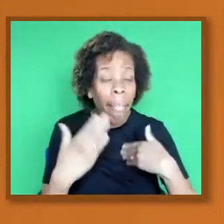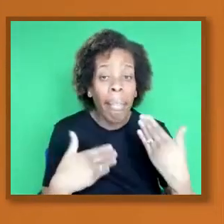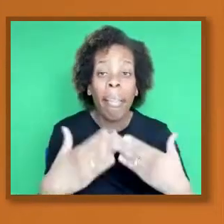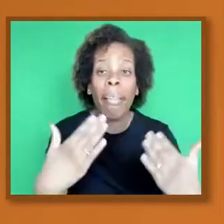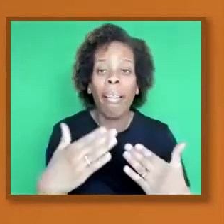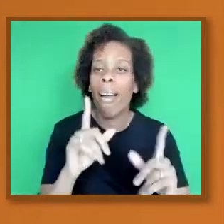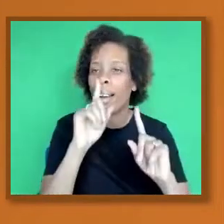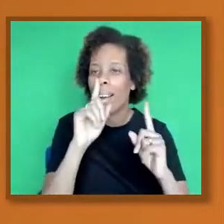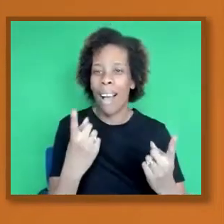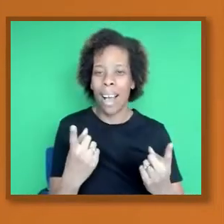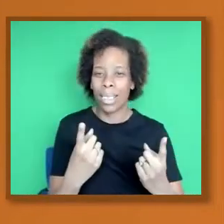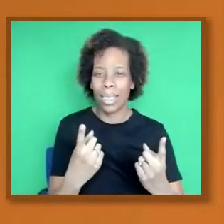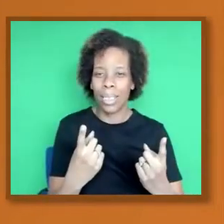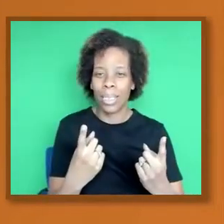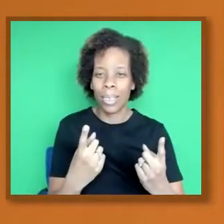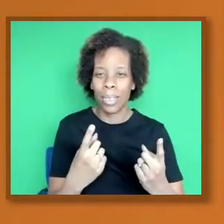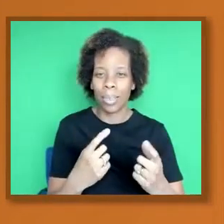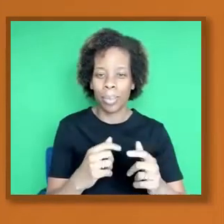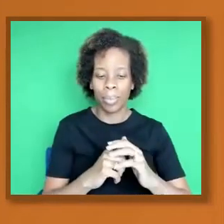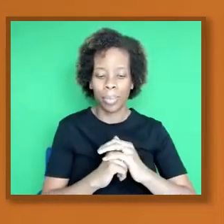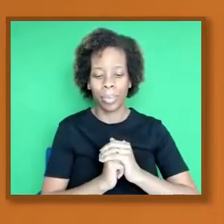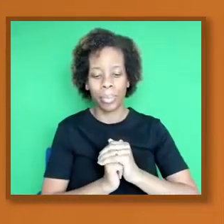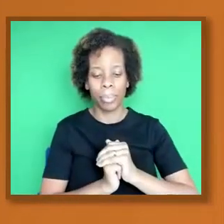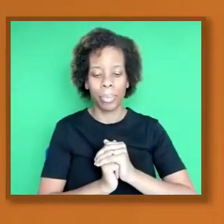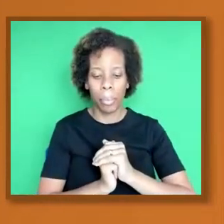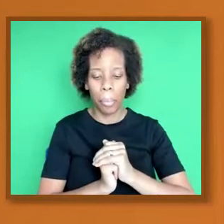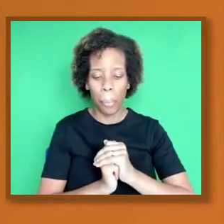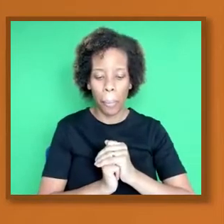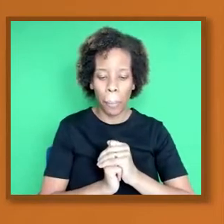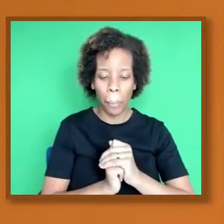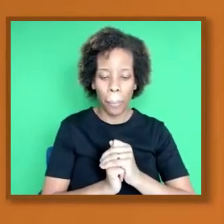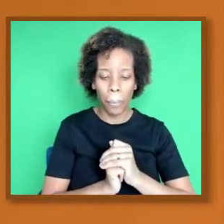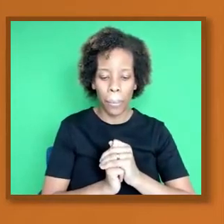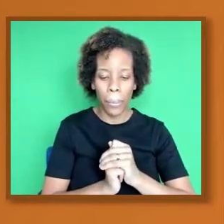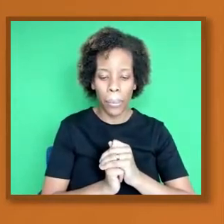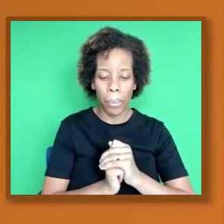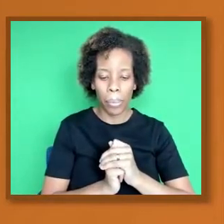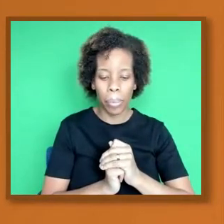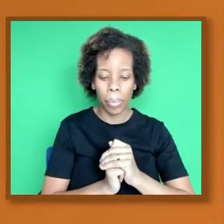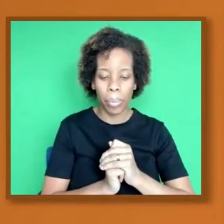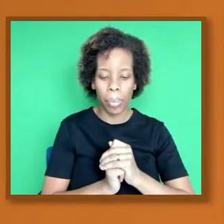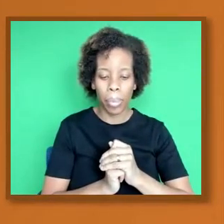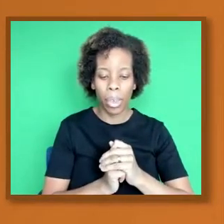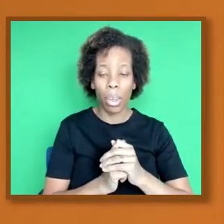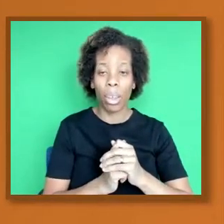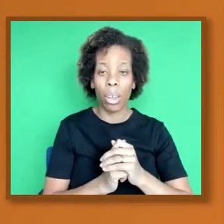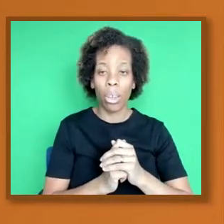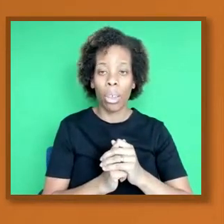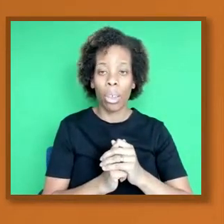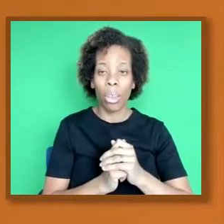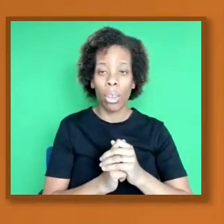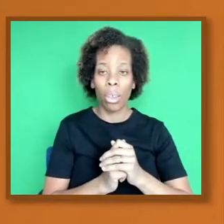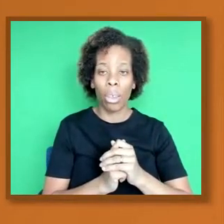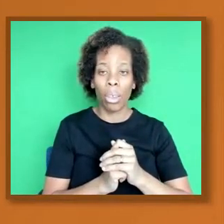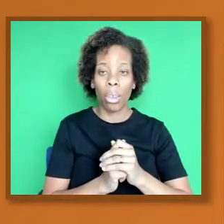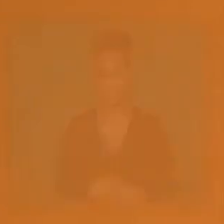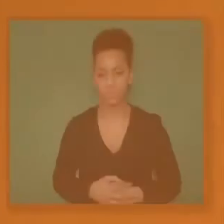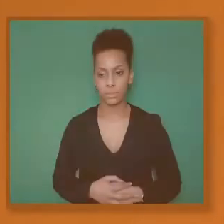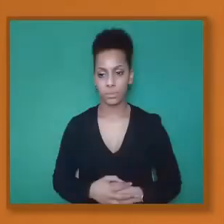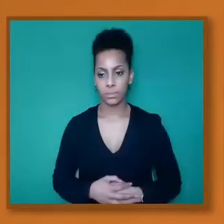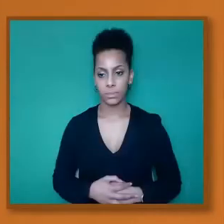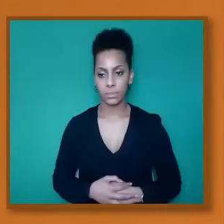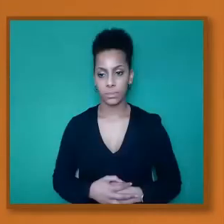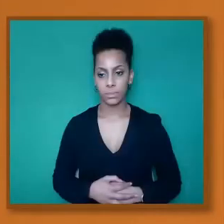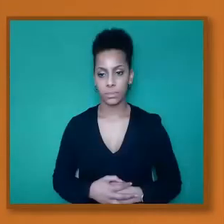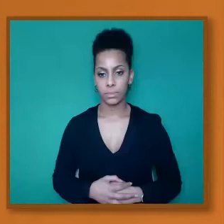demanding, that the people who are selling the efficacy, the safety and the importance of the